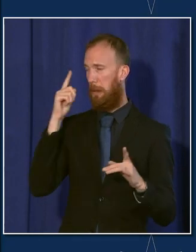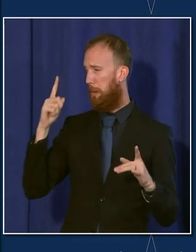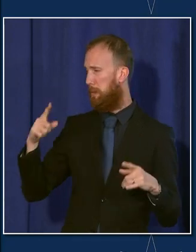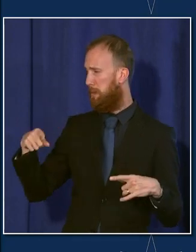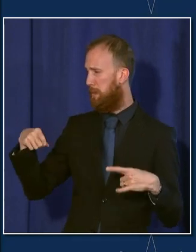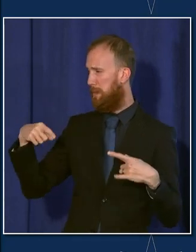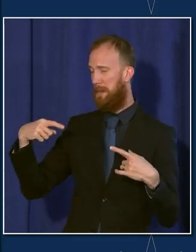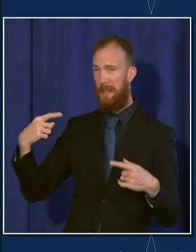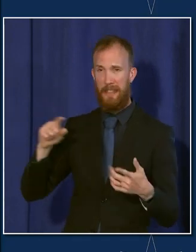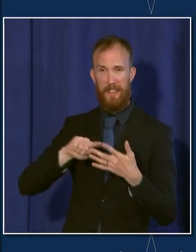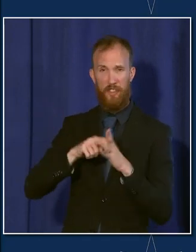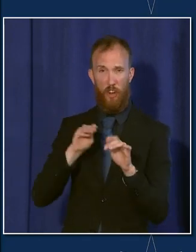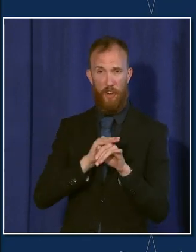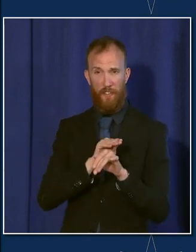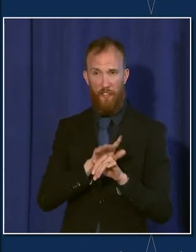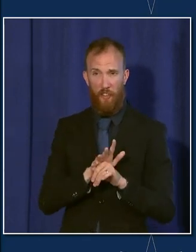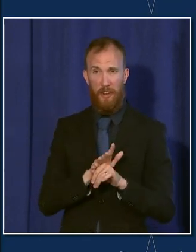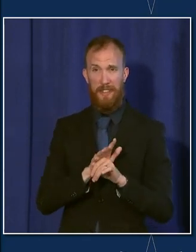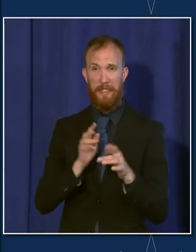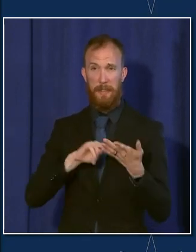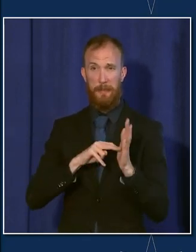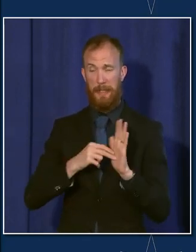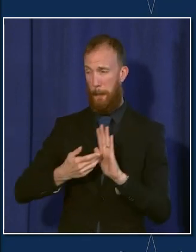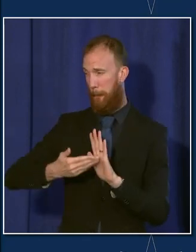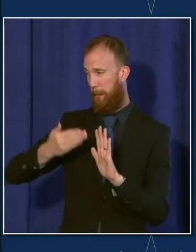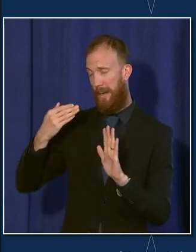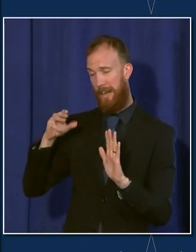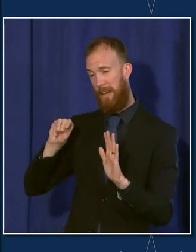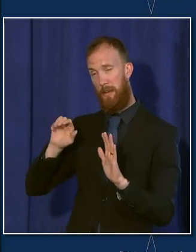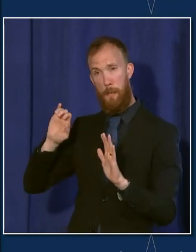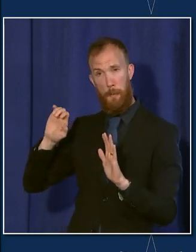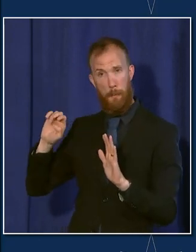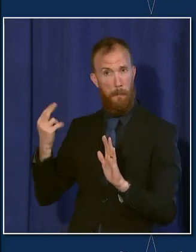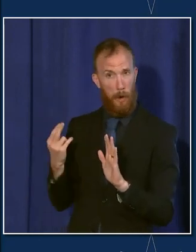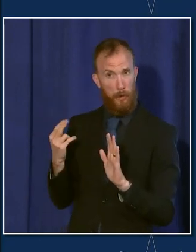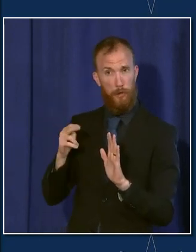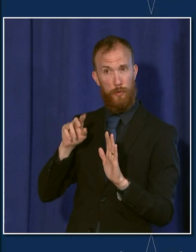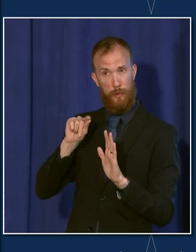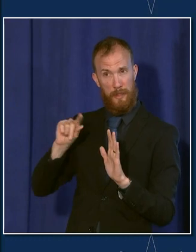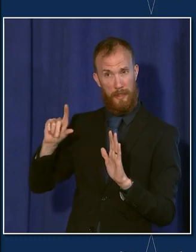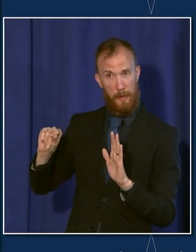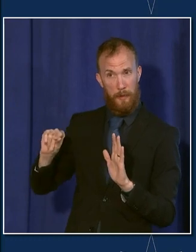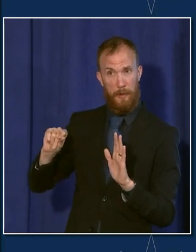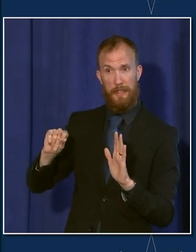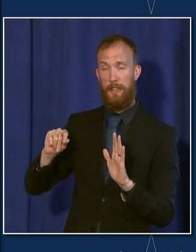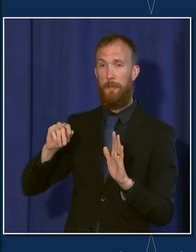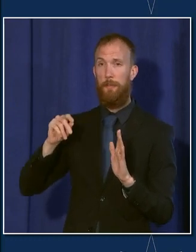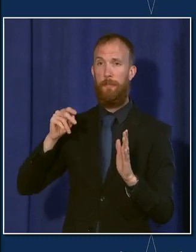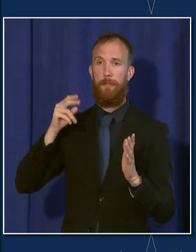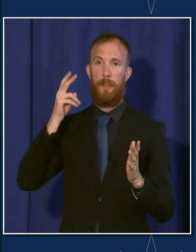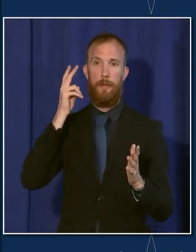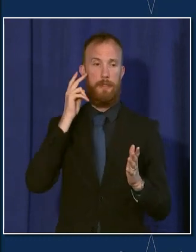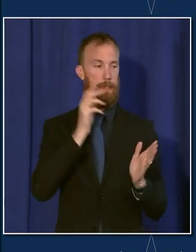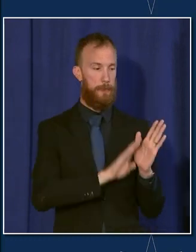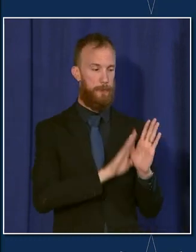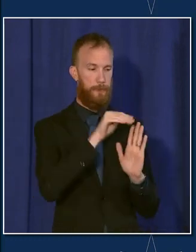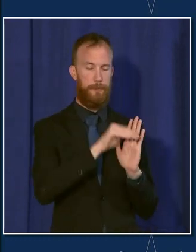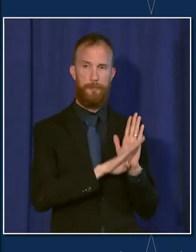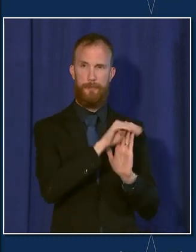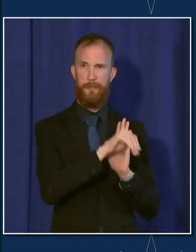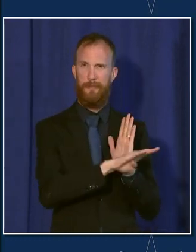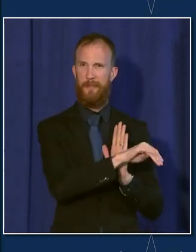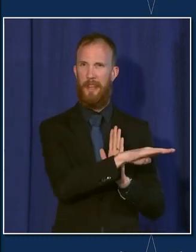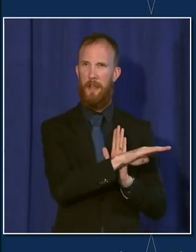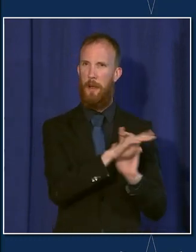hospitalizations have looked like, this is going all the way back to March of last year, you see that at most points here, it's been in the